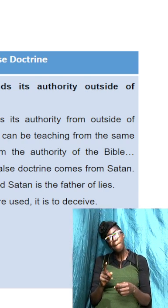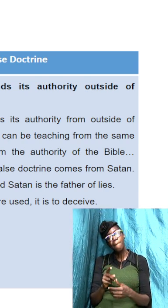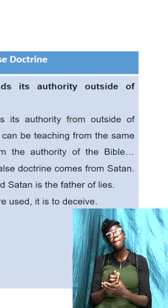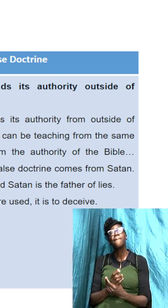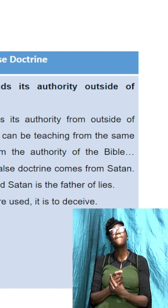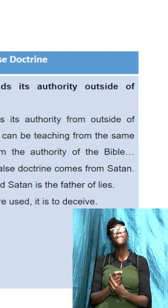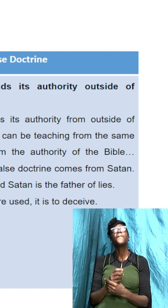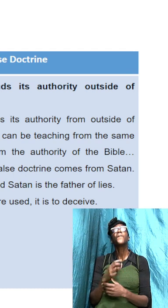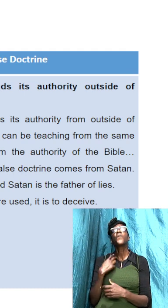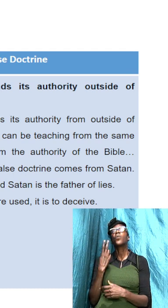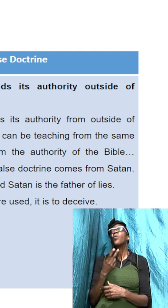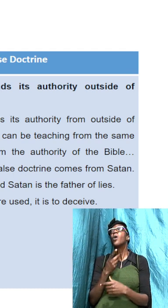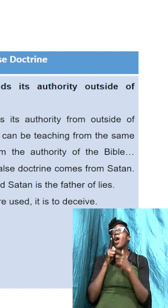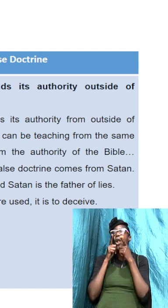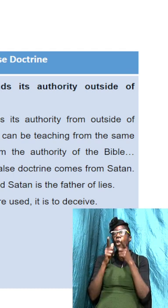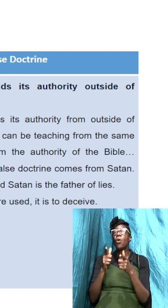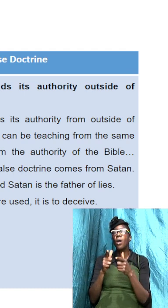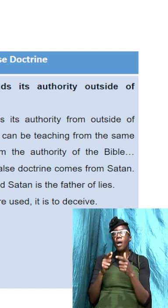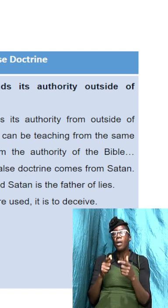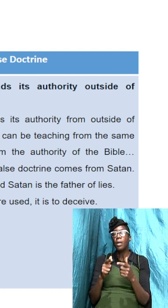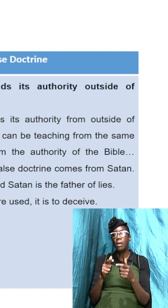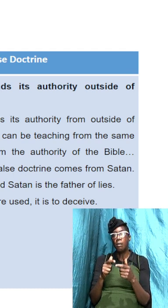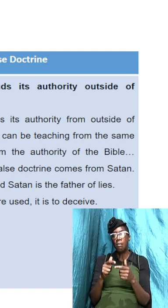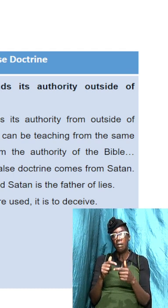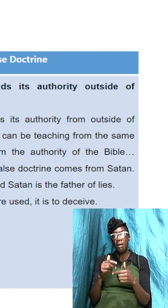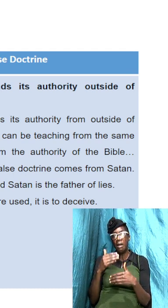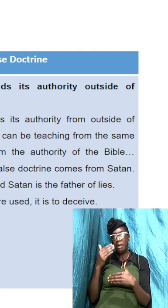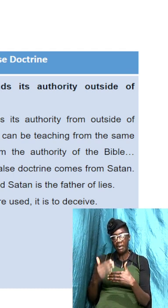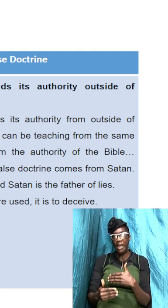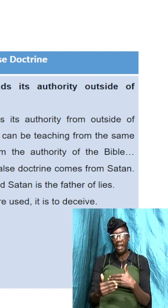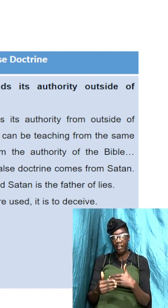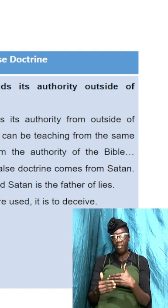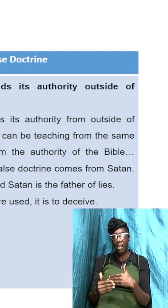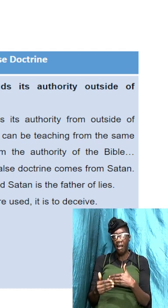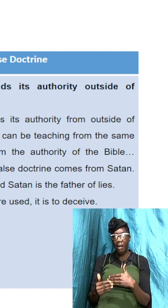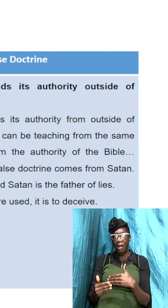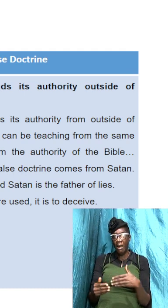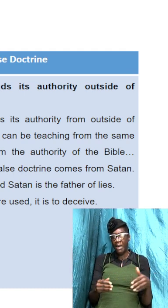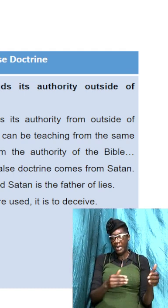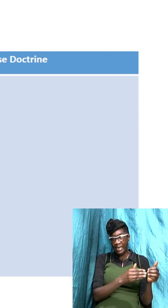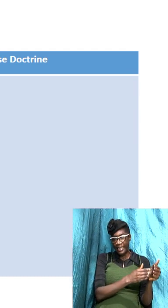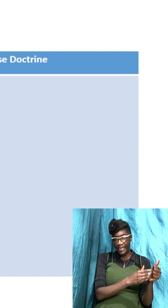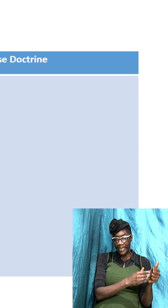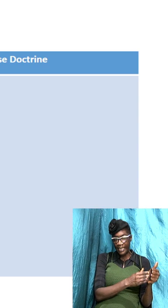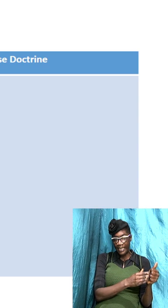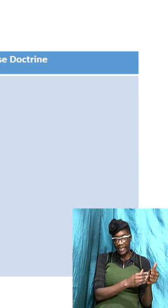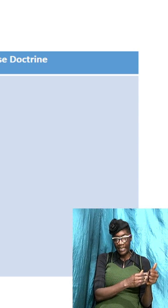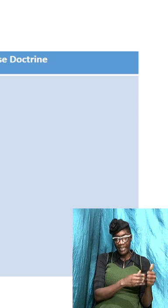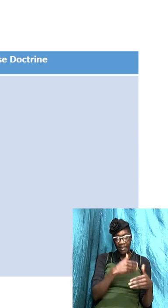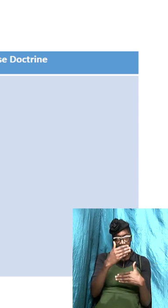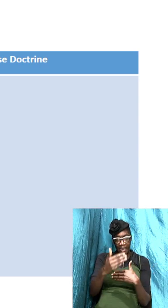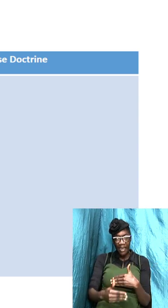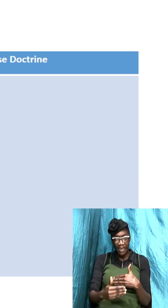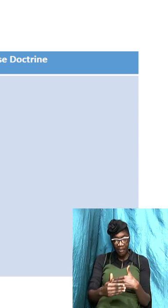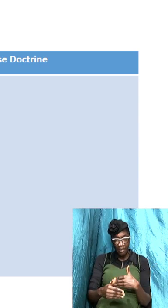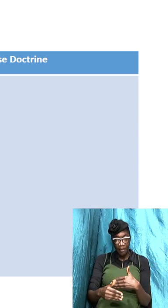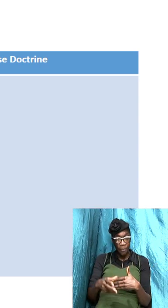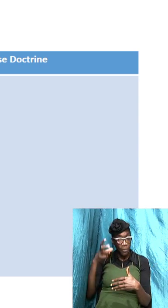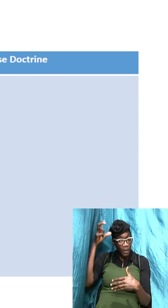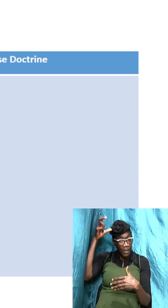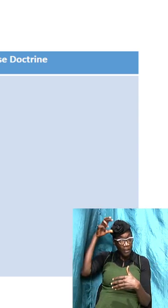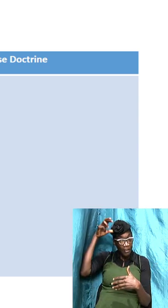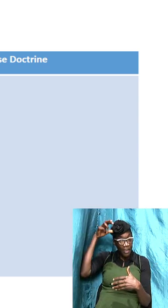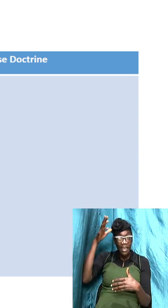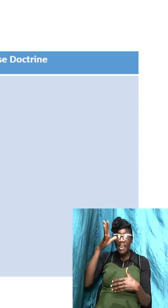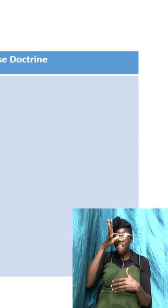we are going to look at the next because this don't lead right into the next one so Satan now is the father of